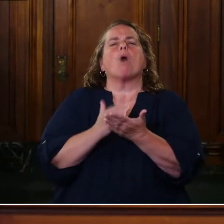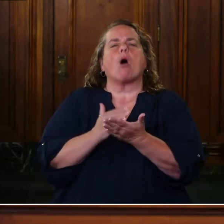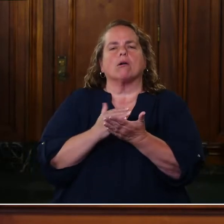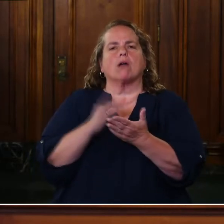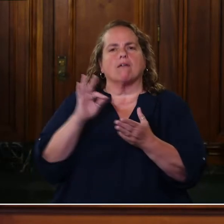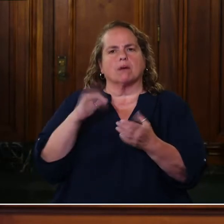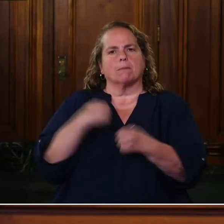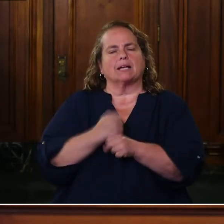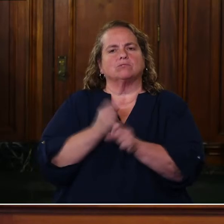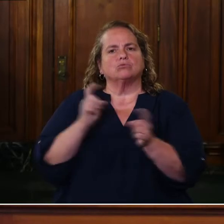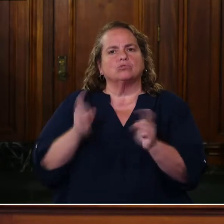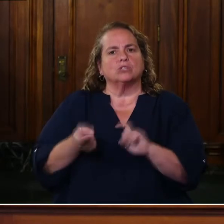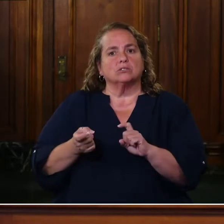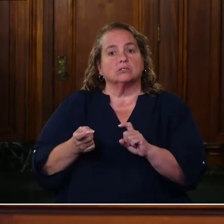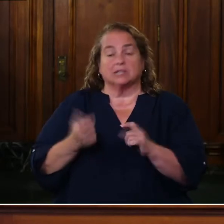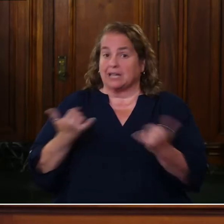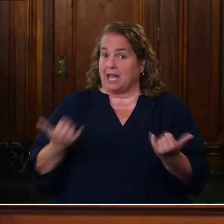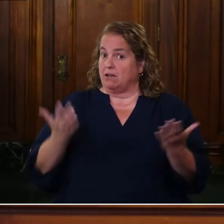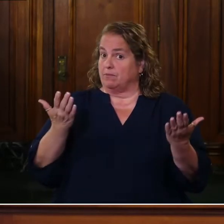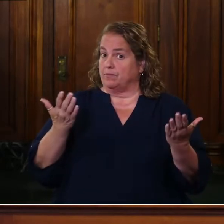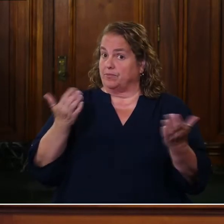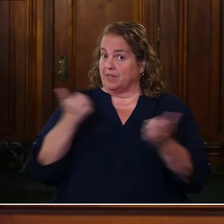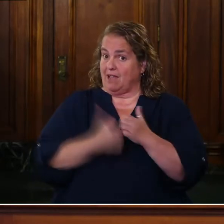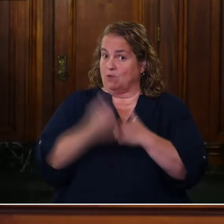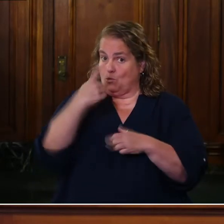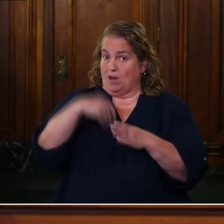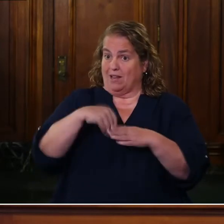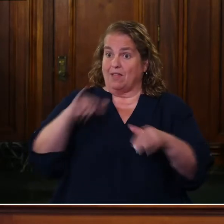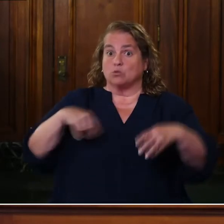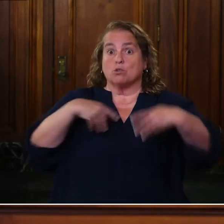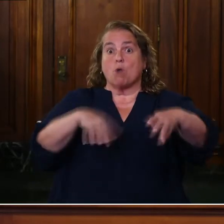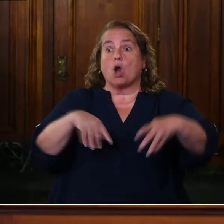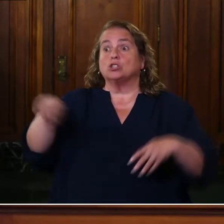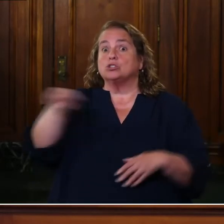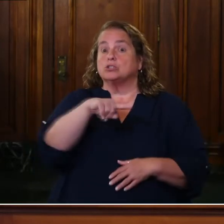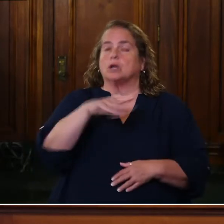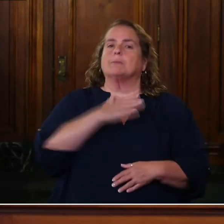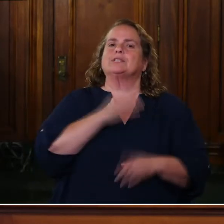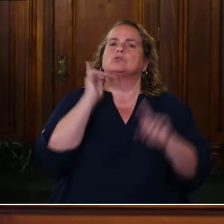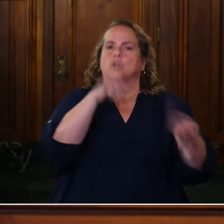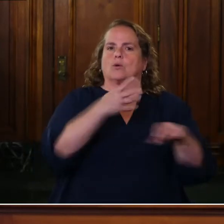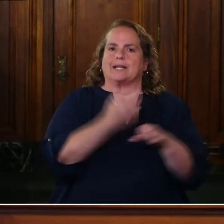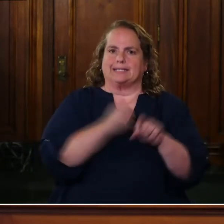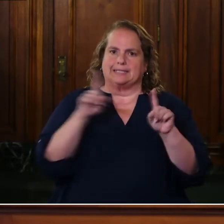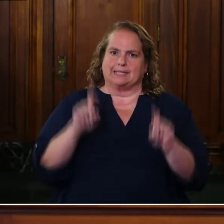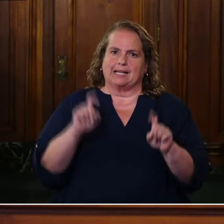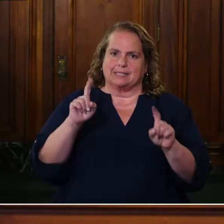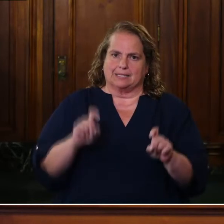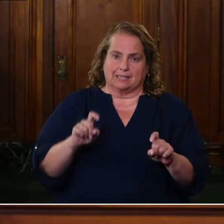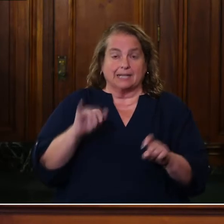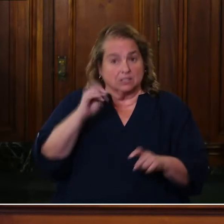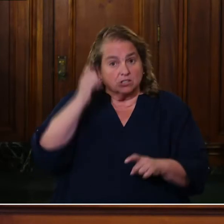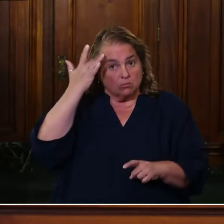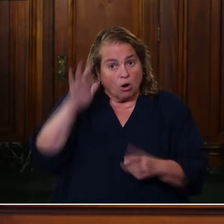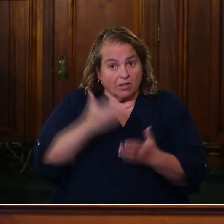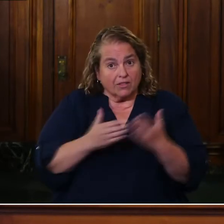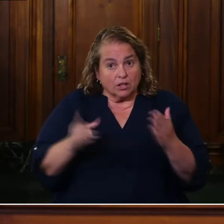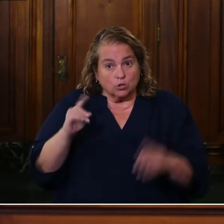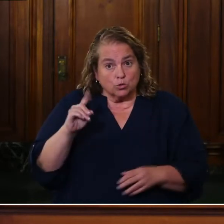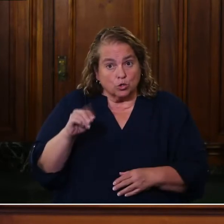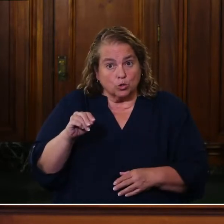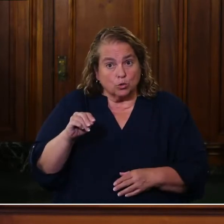it. Uh, now, everybody who's in one of these marches, please go get tested. It's, it's a smart thing to do. Um, and, and we want to keep you